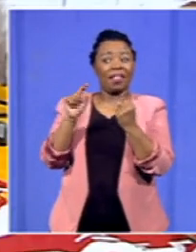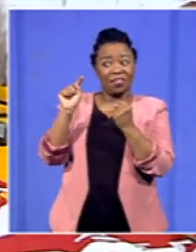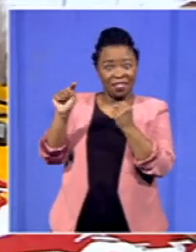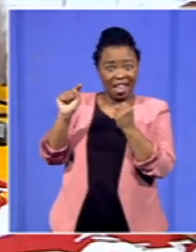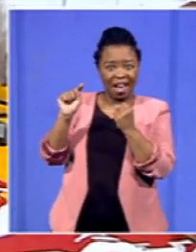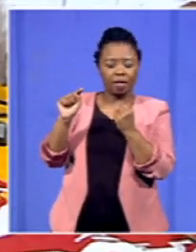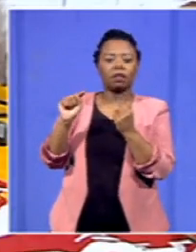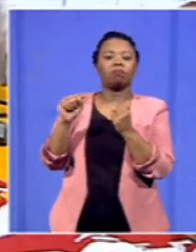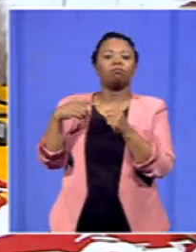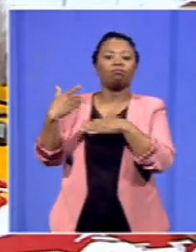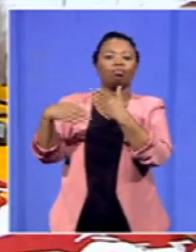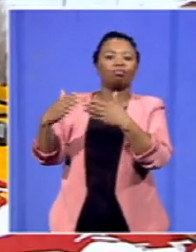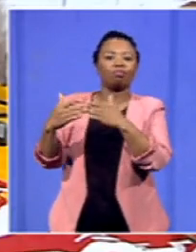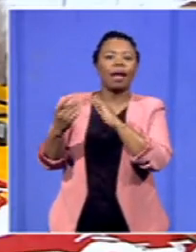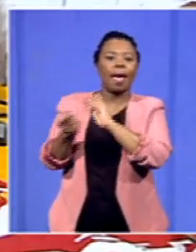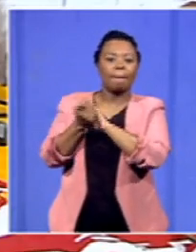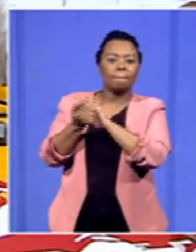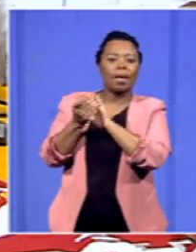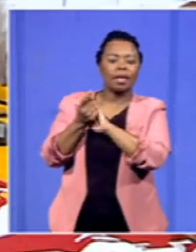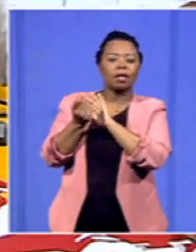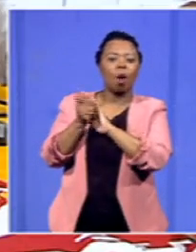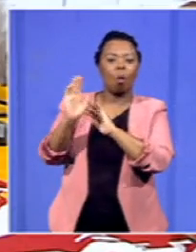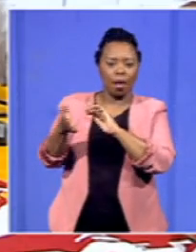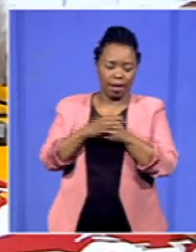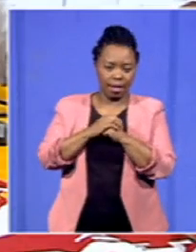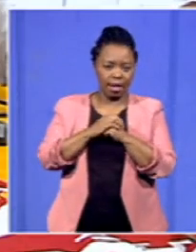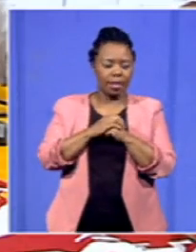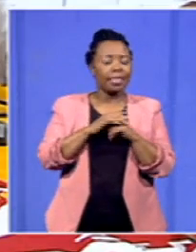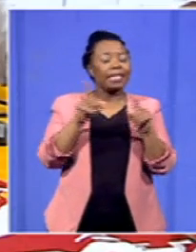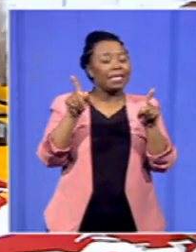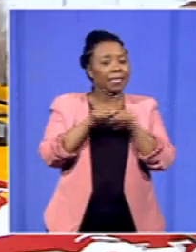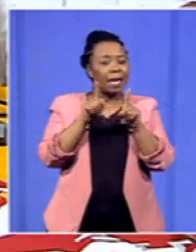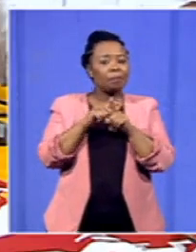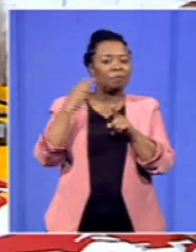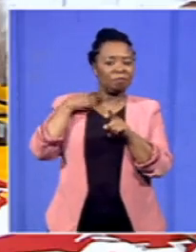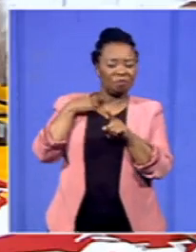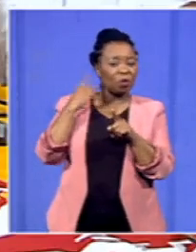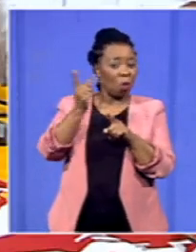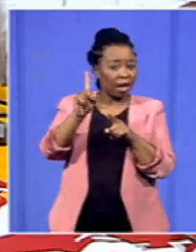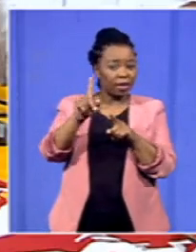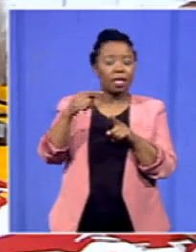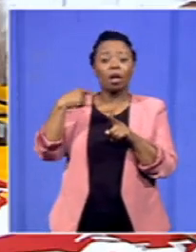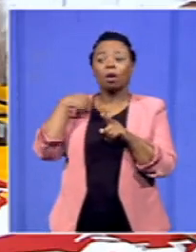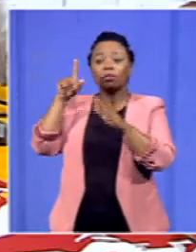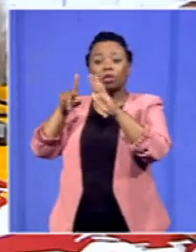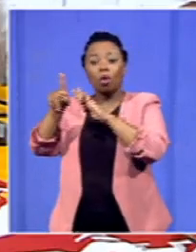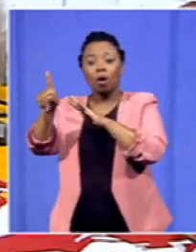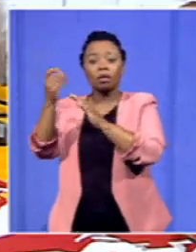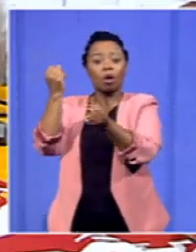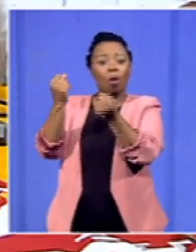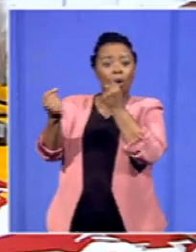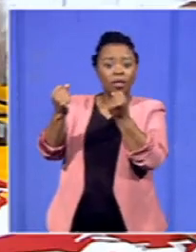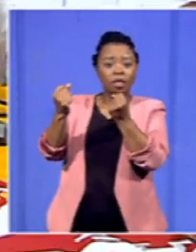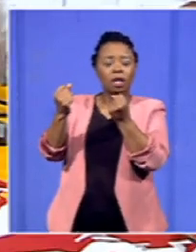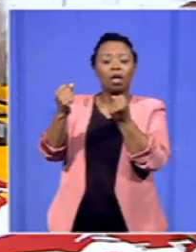but also what is important is that you know when you go to court you go to court when you approach the court